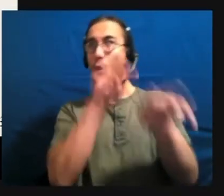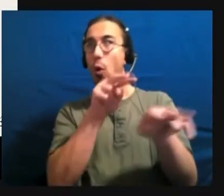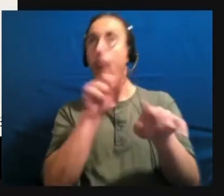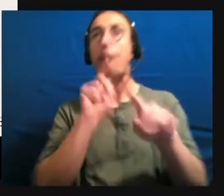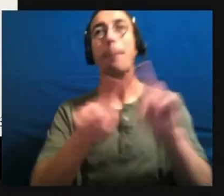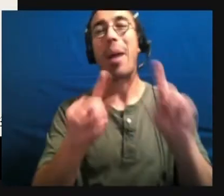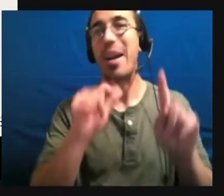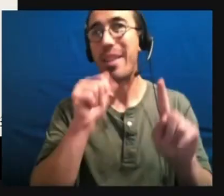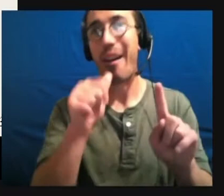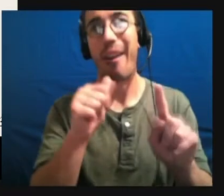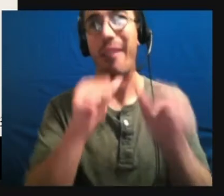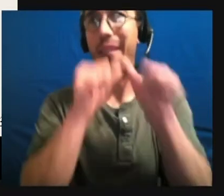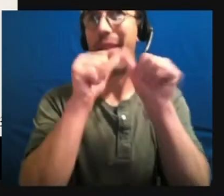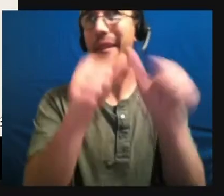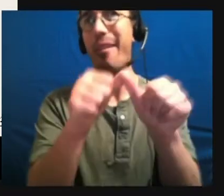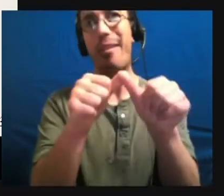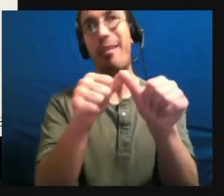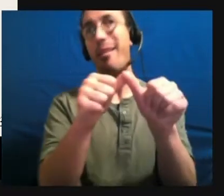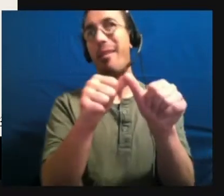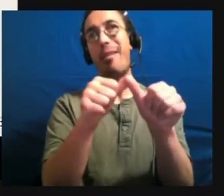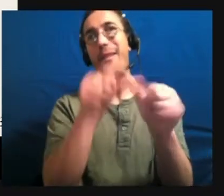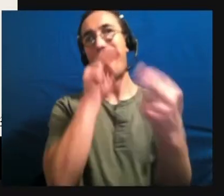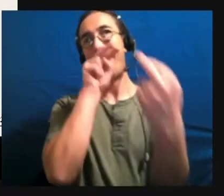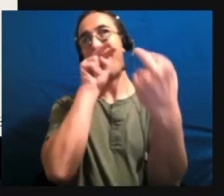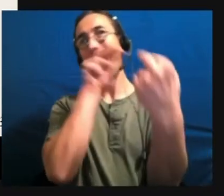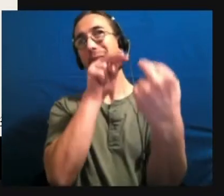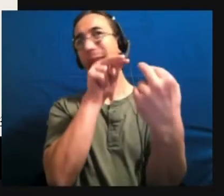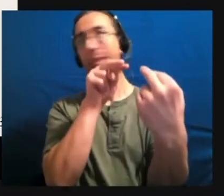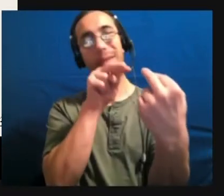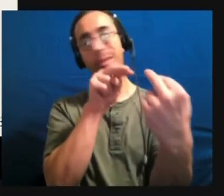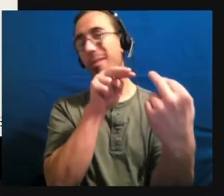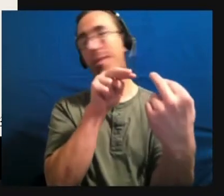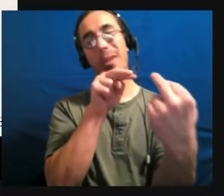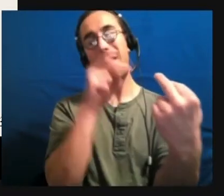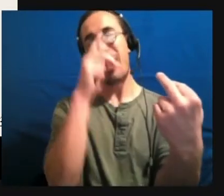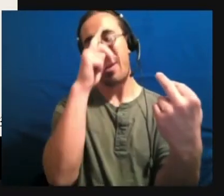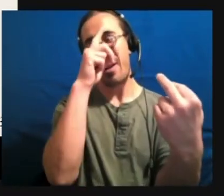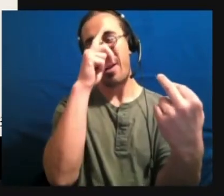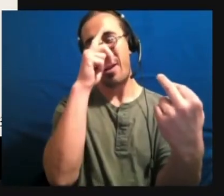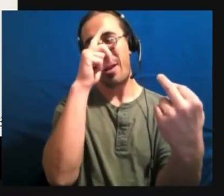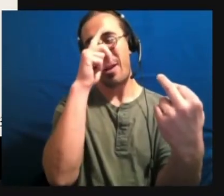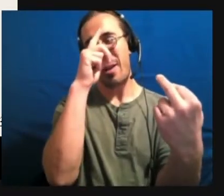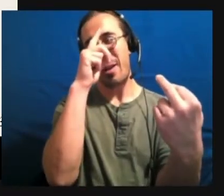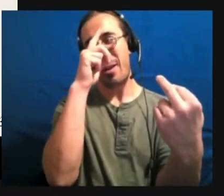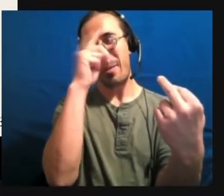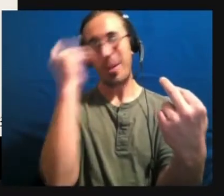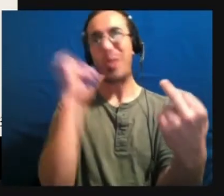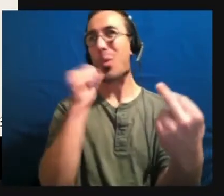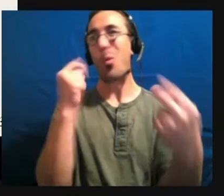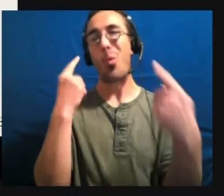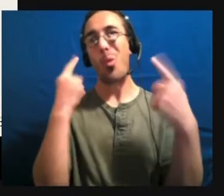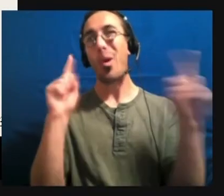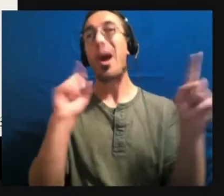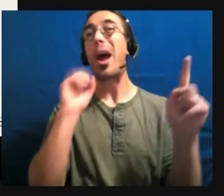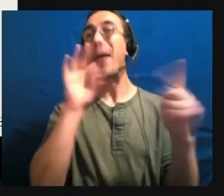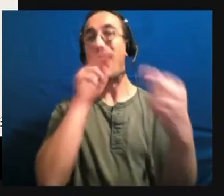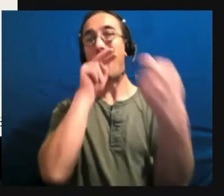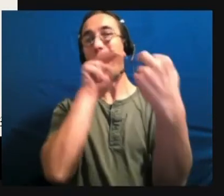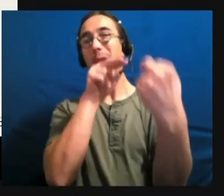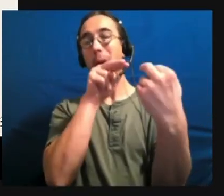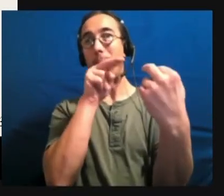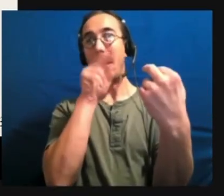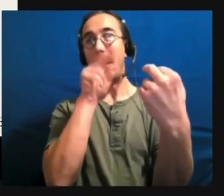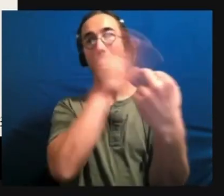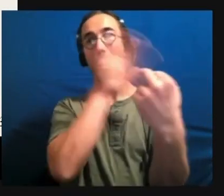necessarily stay staring at their face because that doesn't work for me. Or if I do, I'm staring here in